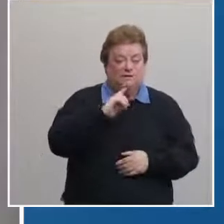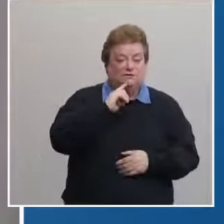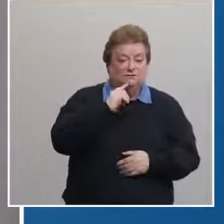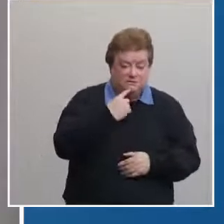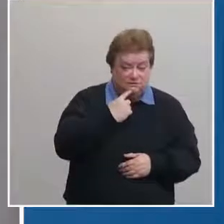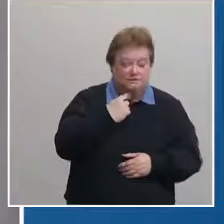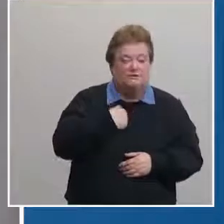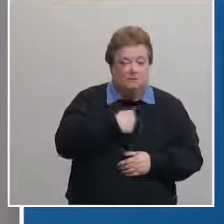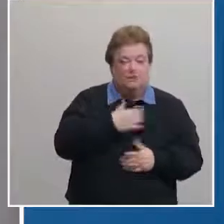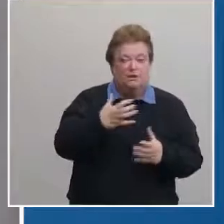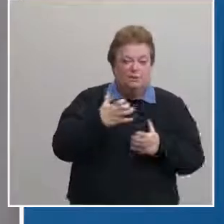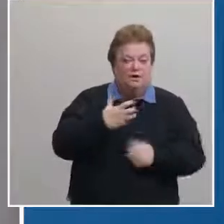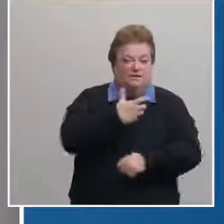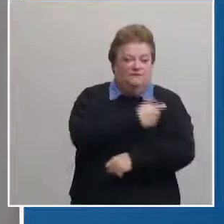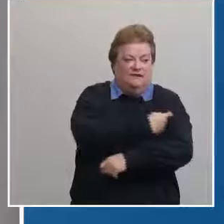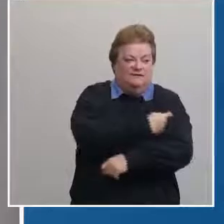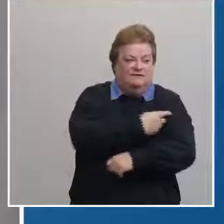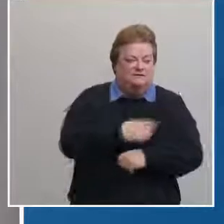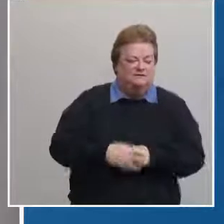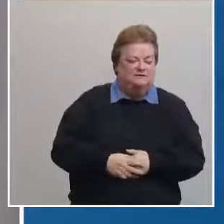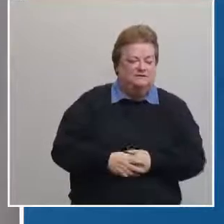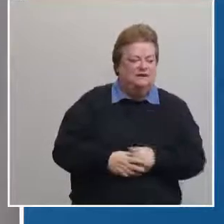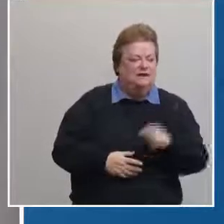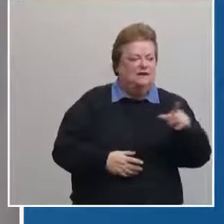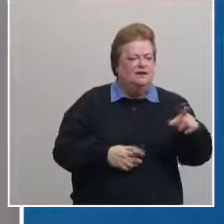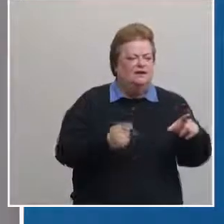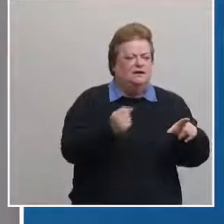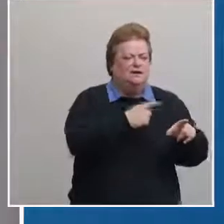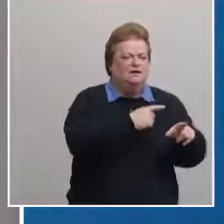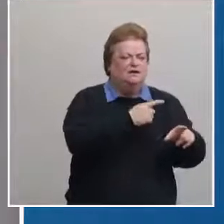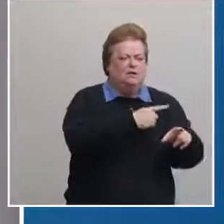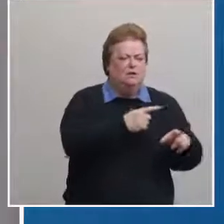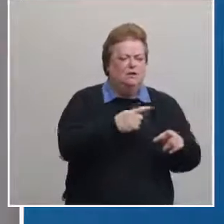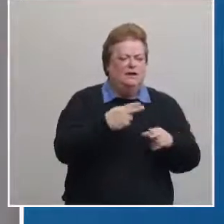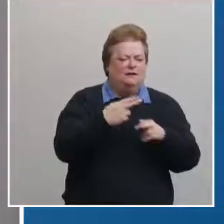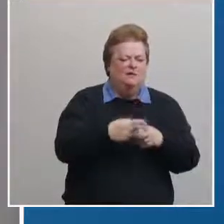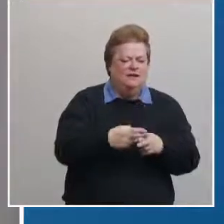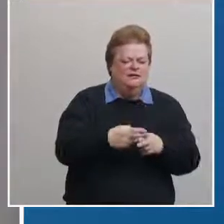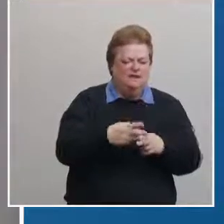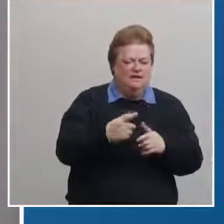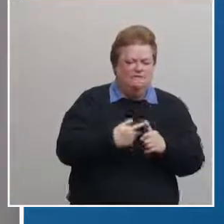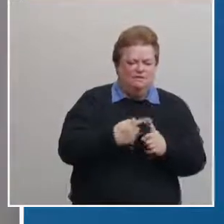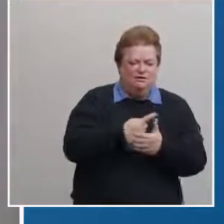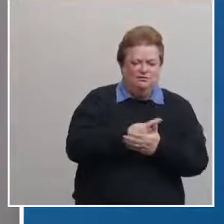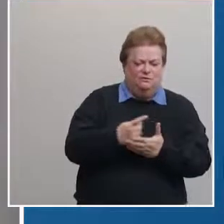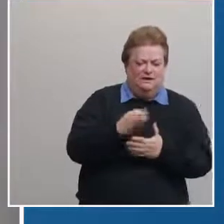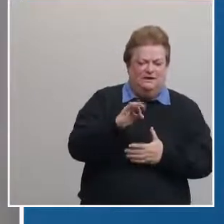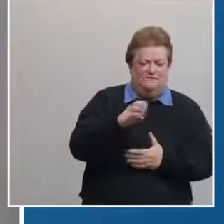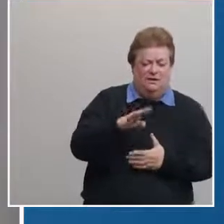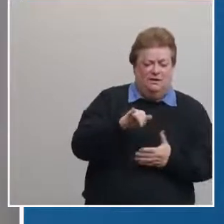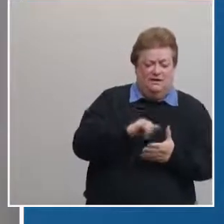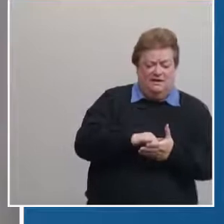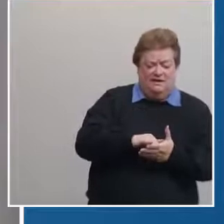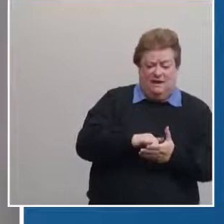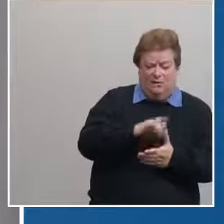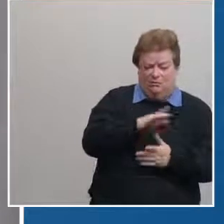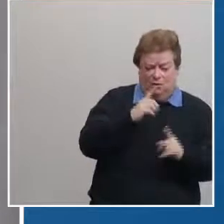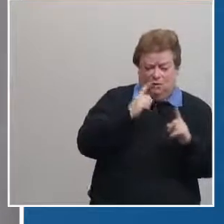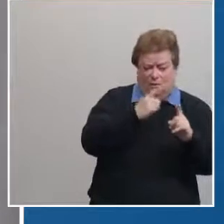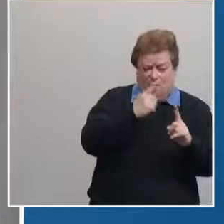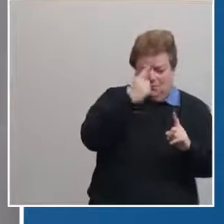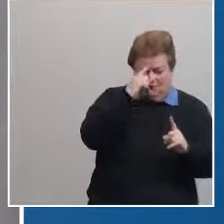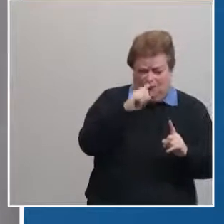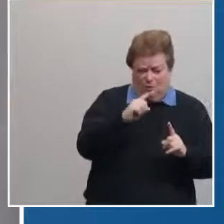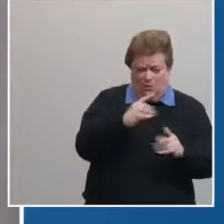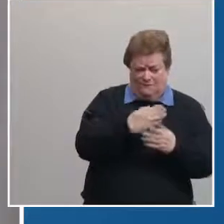you had mentioned last week that that the first week of february was a goal for phase 1b that would be